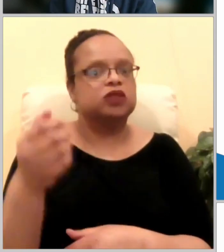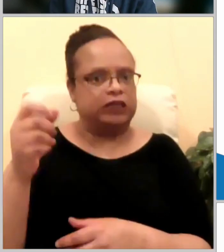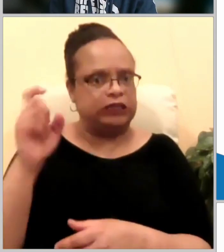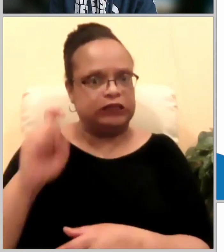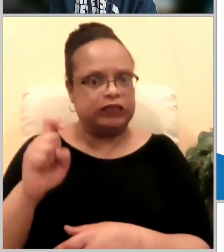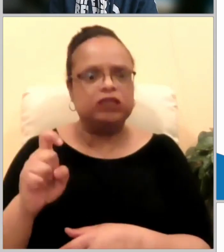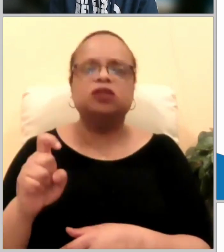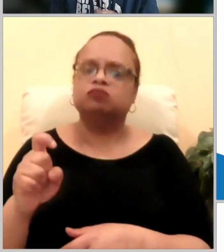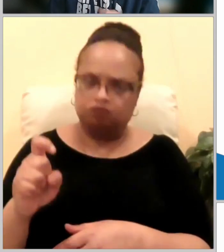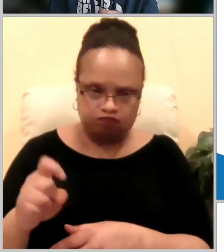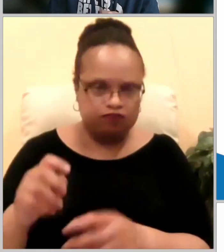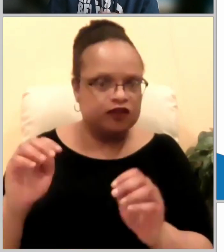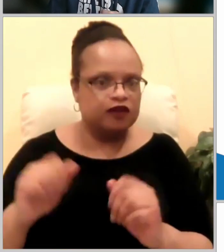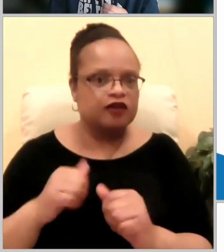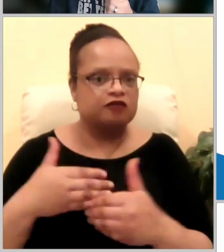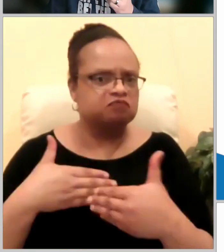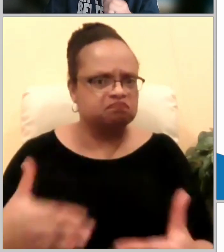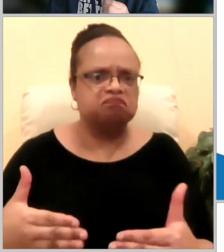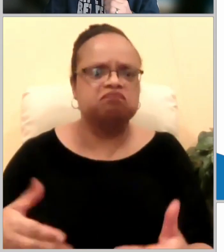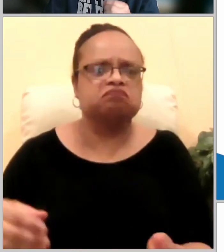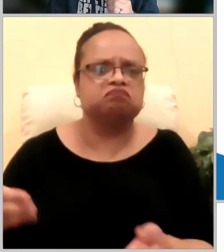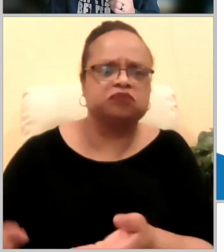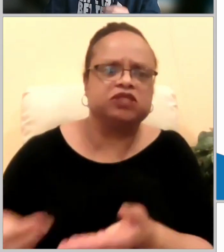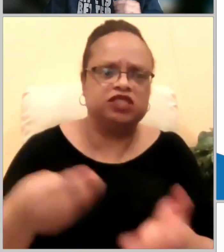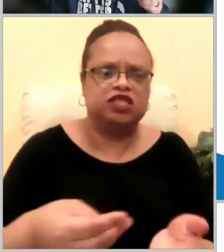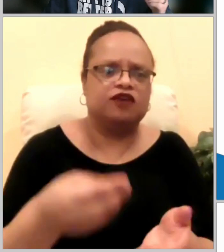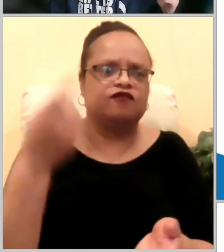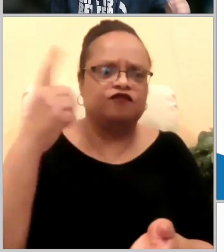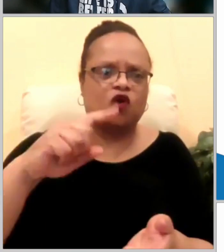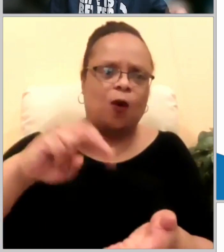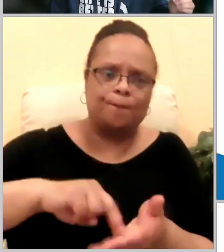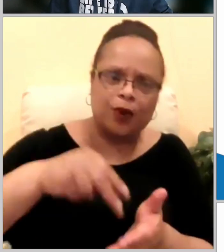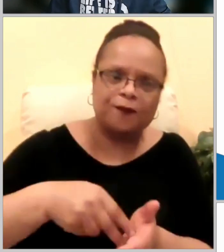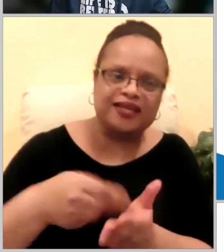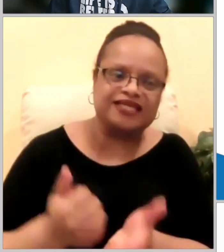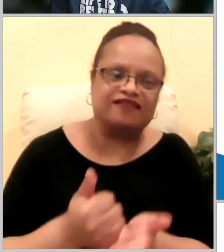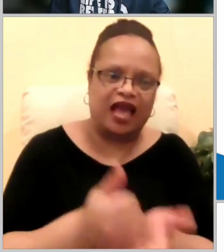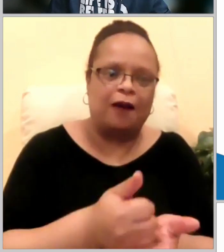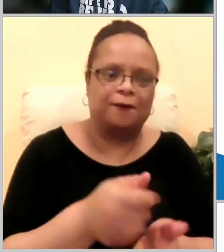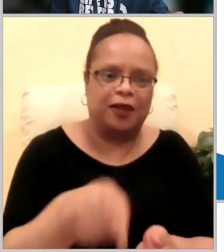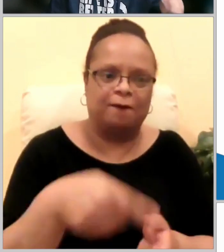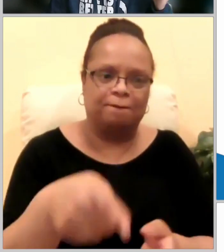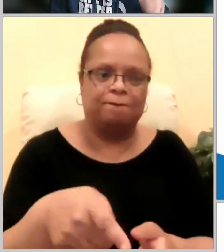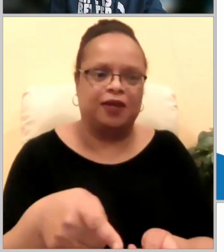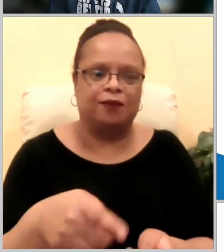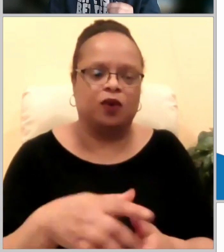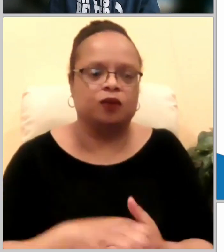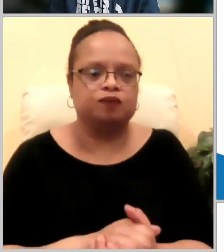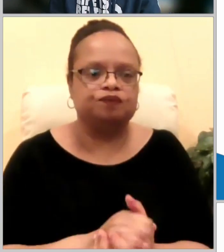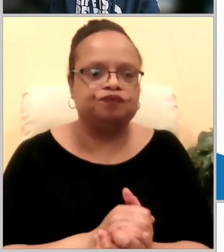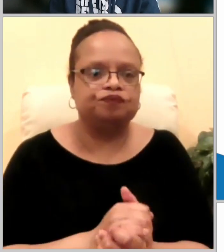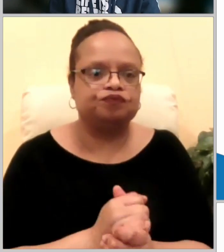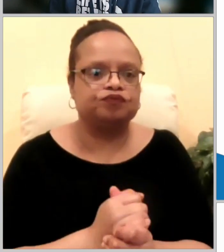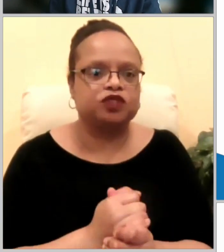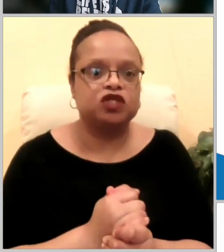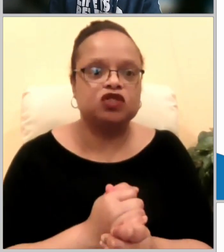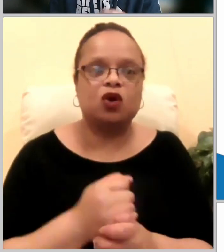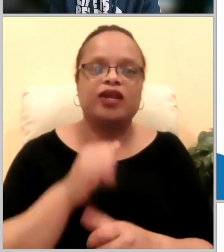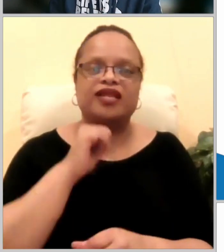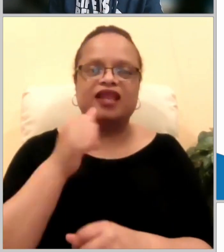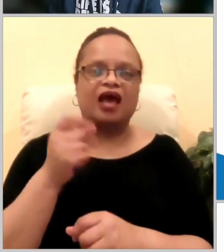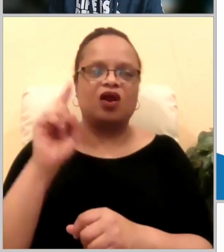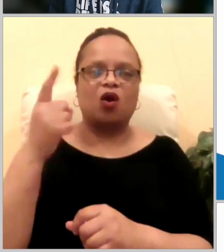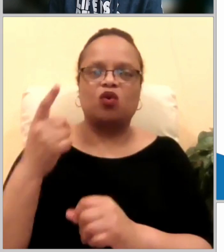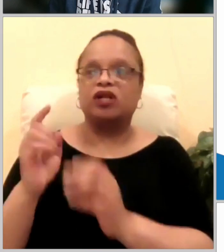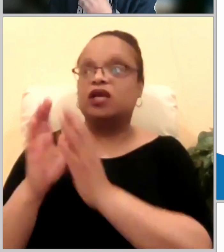to prayer right they didn't just sit back and say lord please help these people that are about to go through a famine they answered the prayer and came